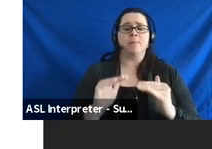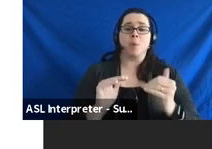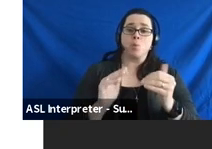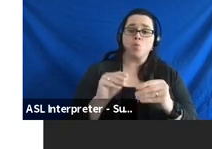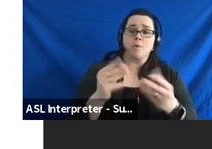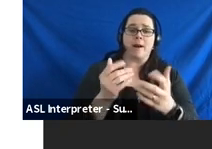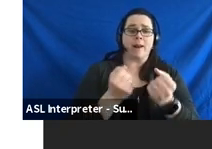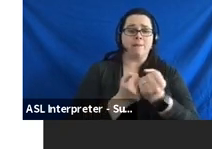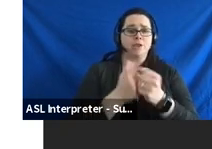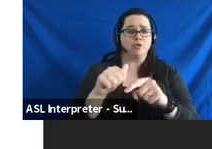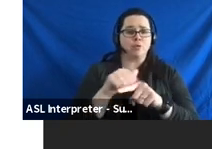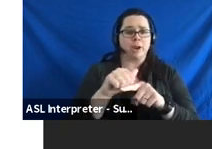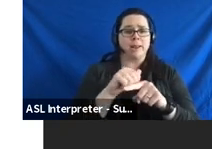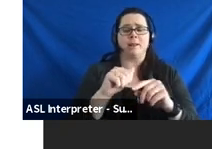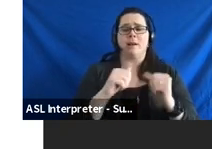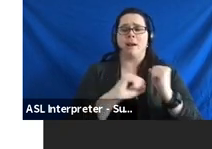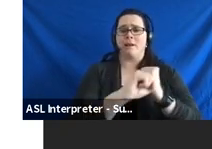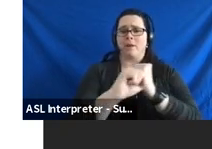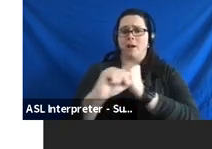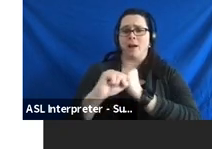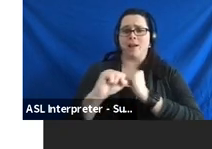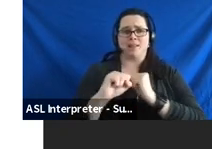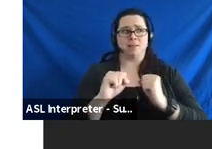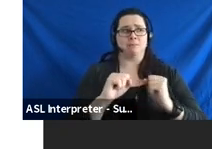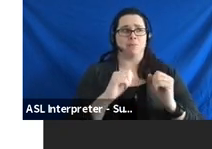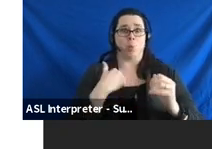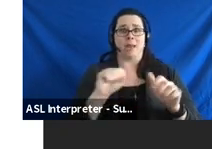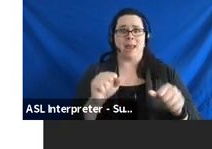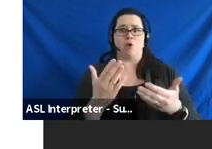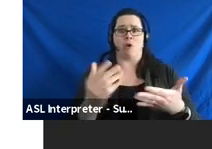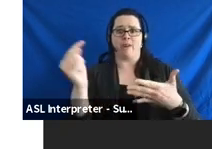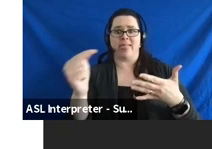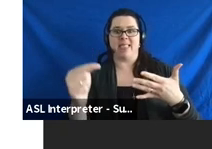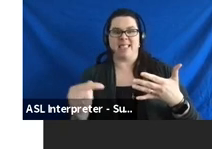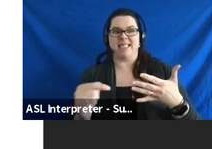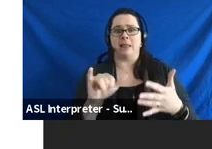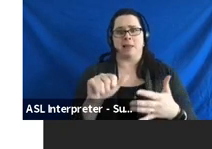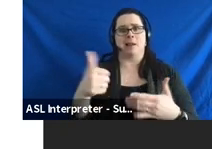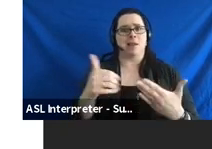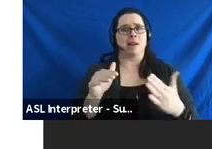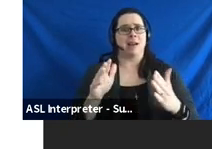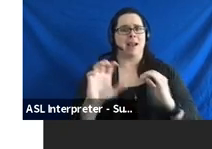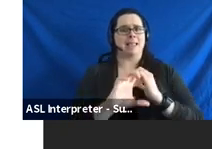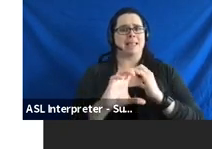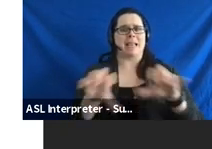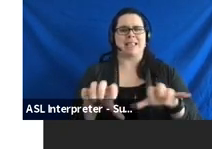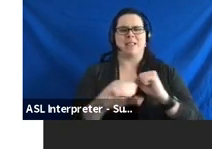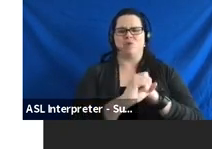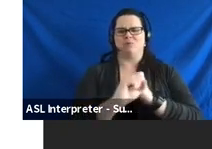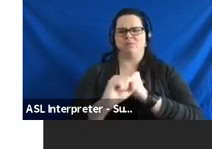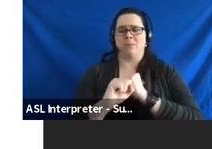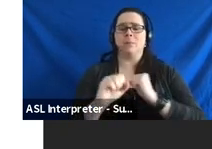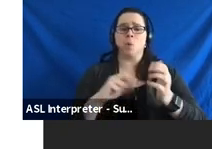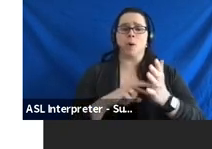training and advertise our ability to offer this assistance. This is another one of our activities under this objective. So,